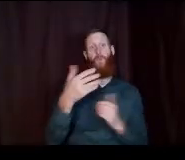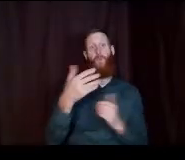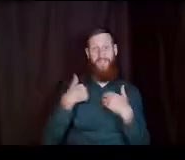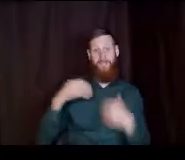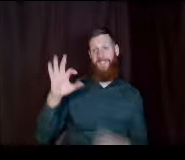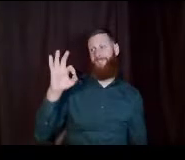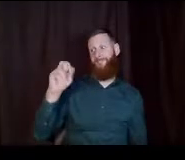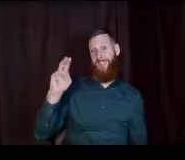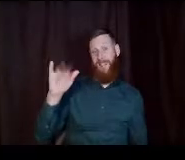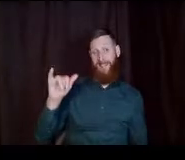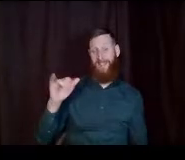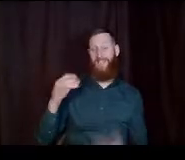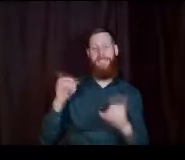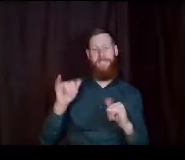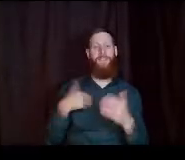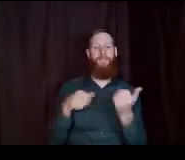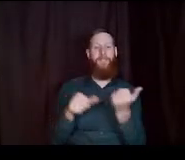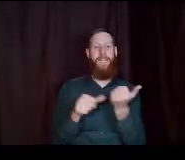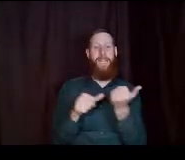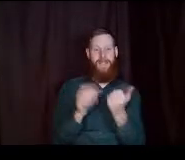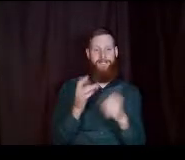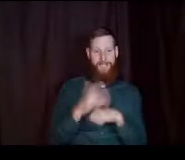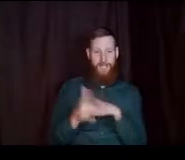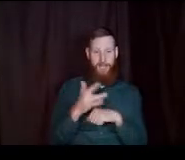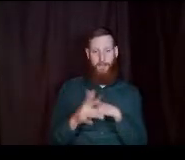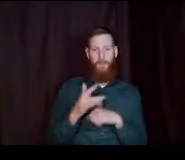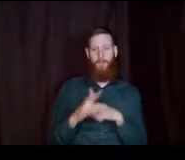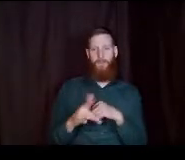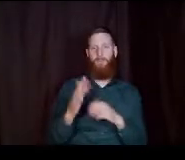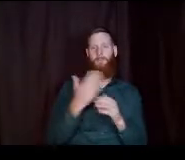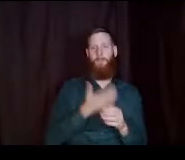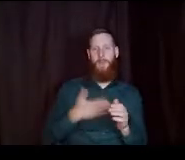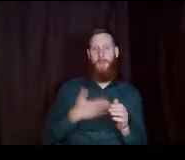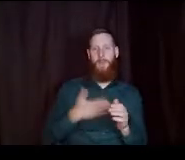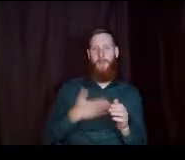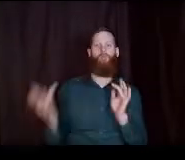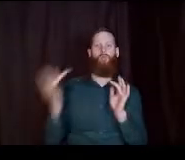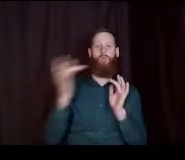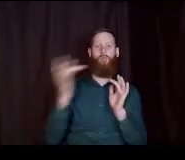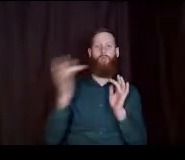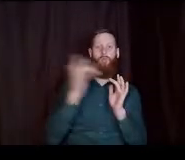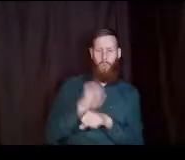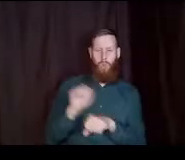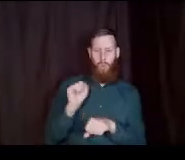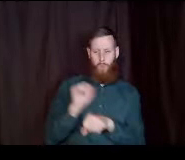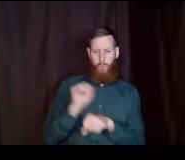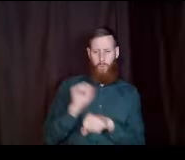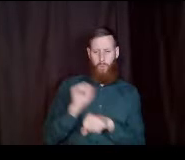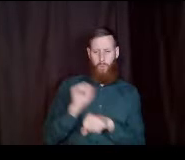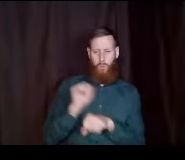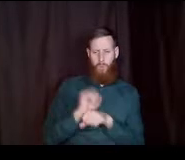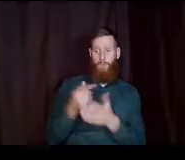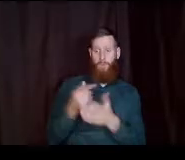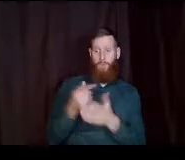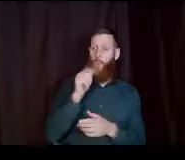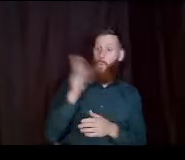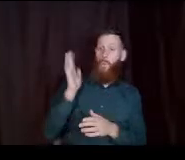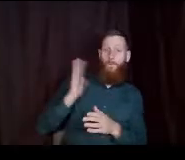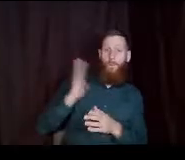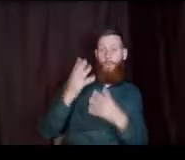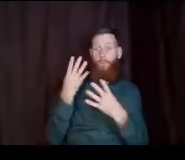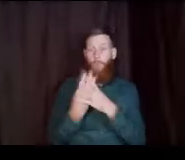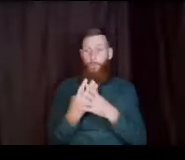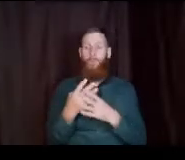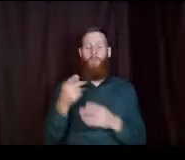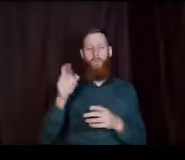there is still aid available for students please reach out to me i'm working to make sure that incarcerated and formerly incarcerated youth have